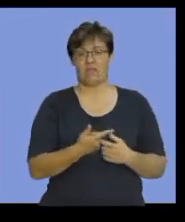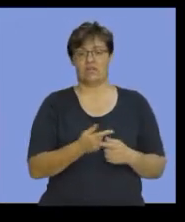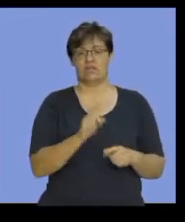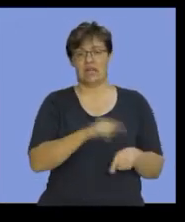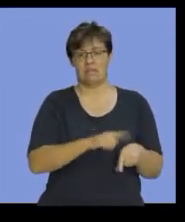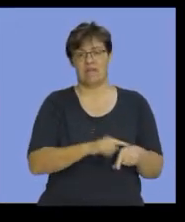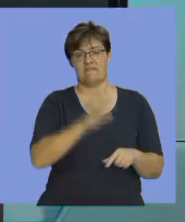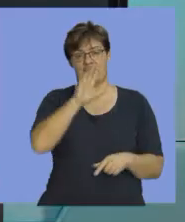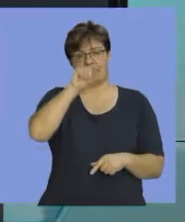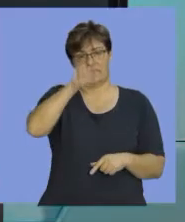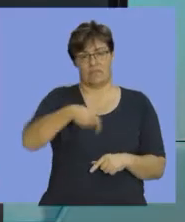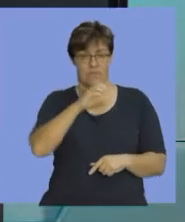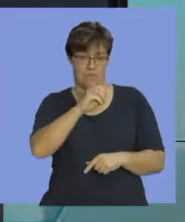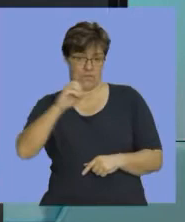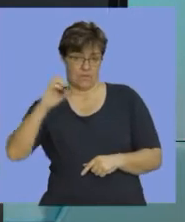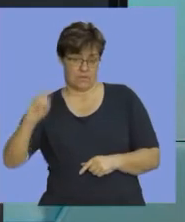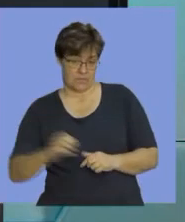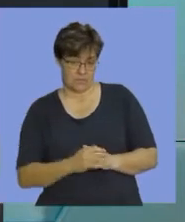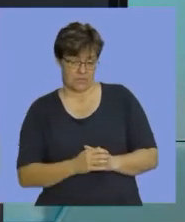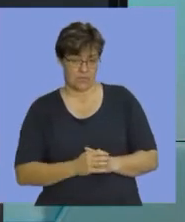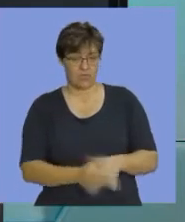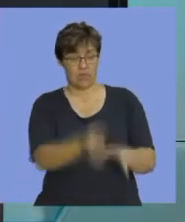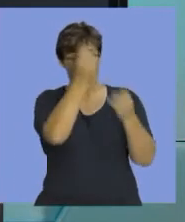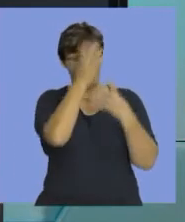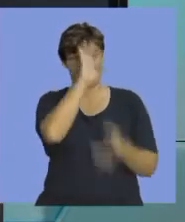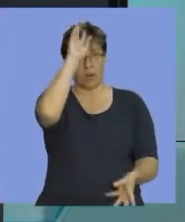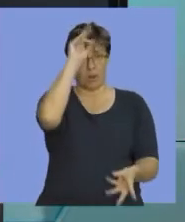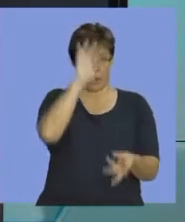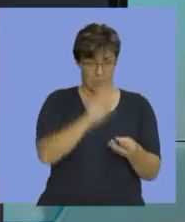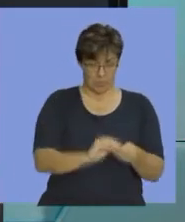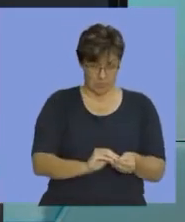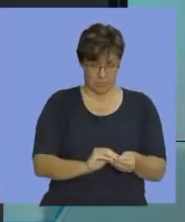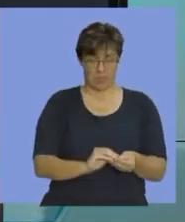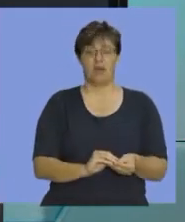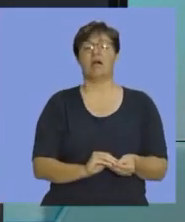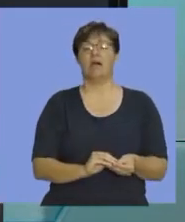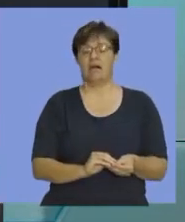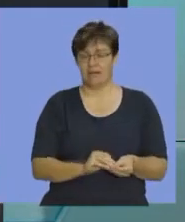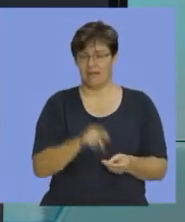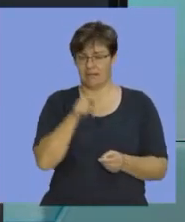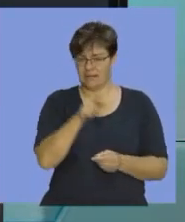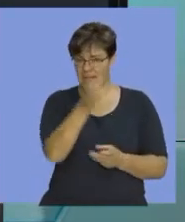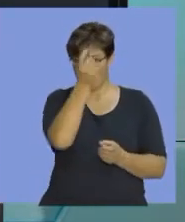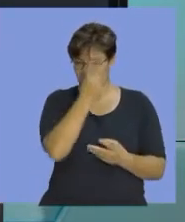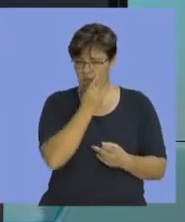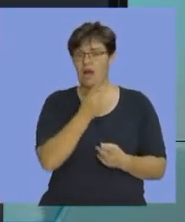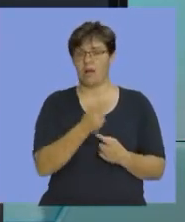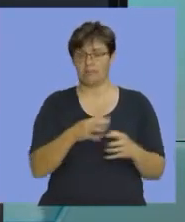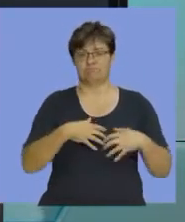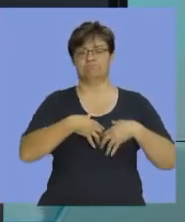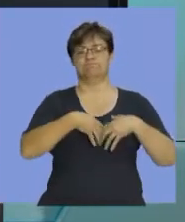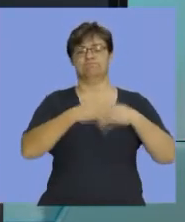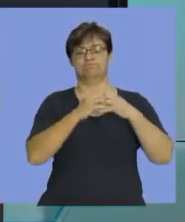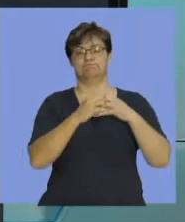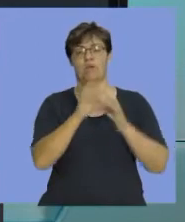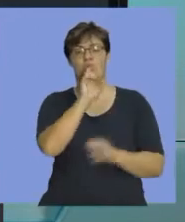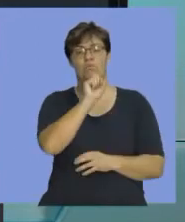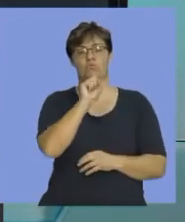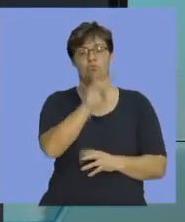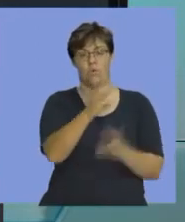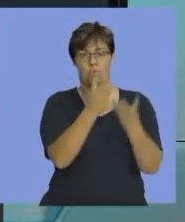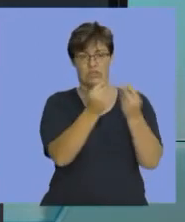5,000 rand. So, all of this information now, we're going to use to draw up our raw